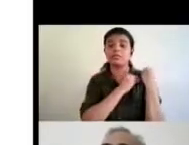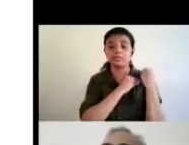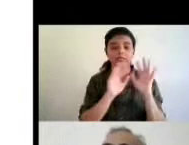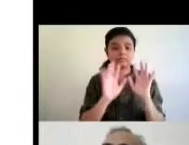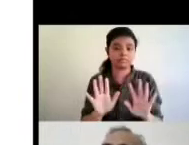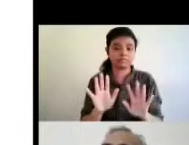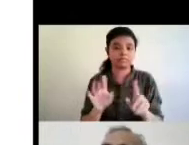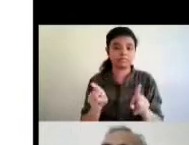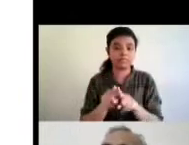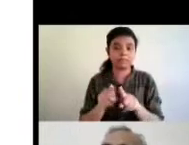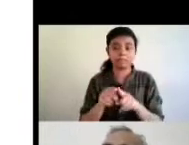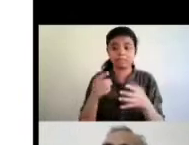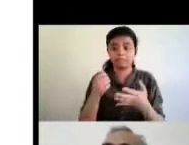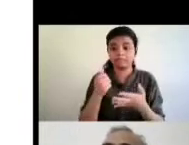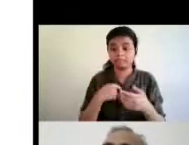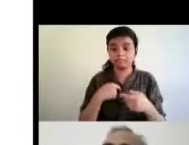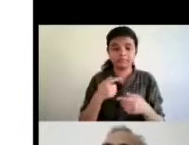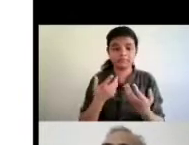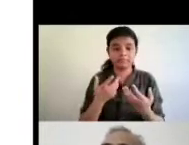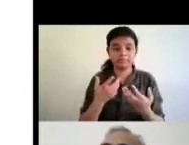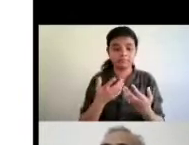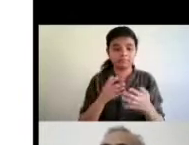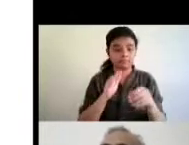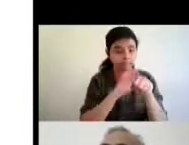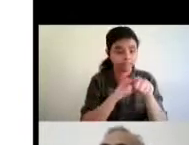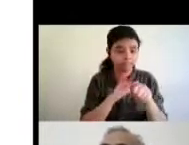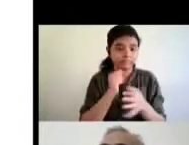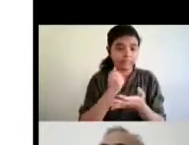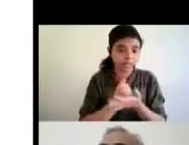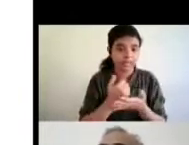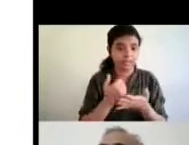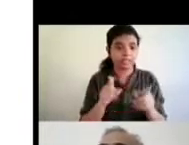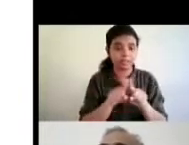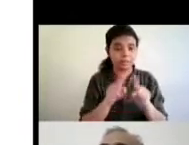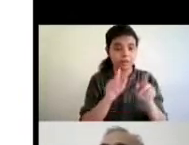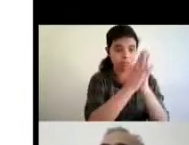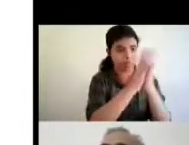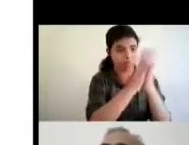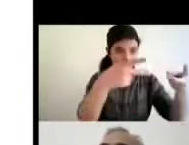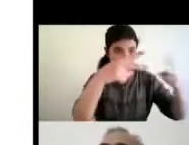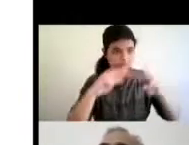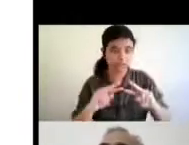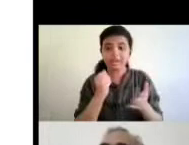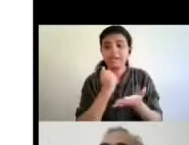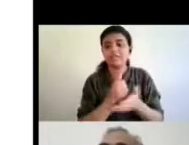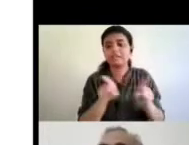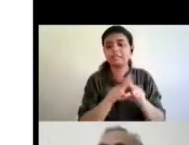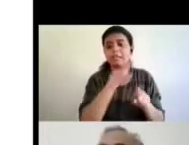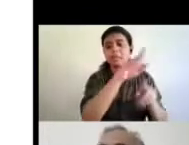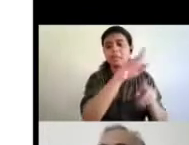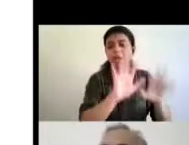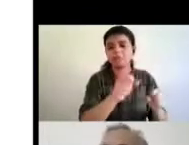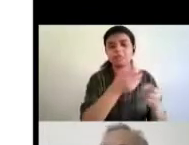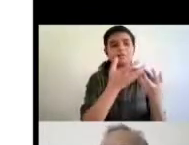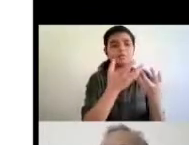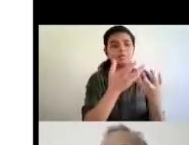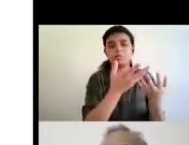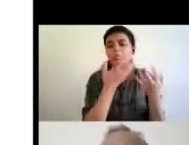ask for our rights or for these books to be converted in accessible format so